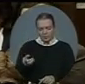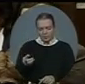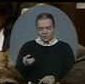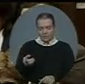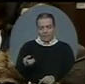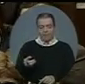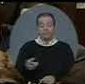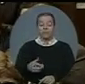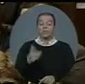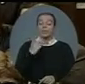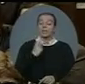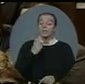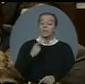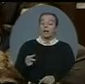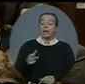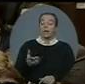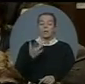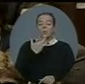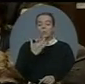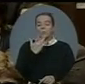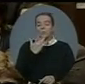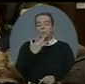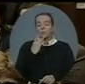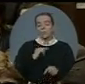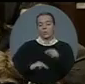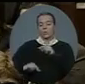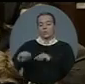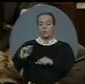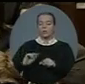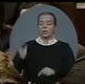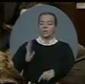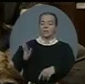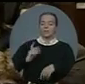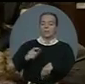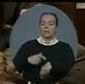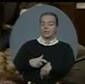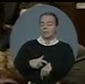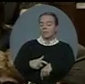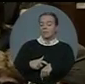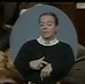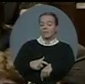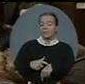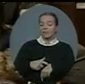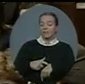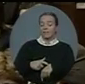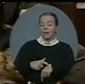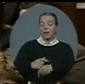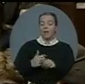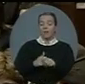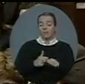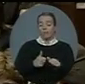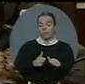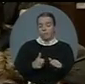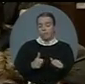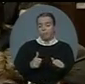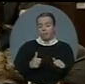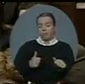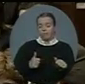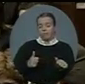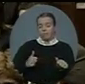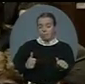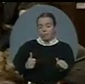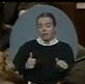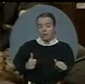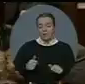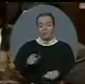what they consider the good old days. The good old days where backlogs just kept getting longer, where you needed special access to government members,